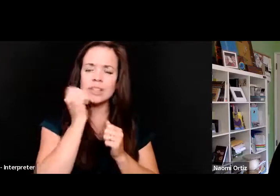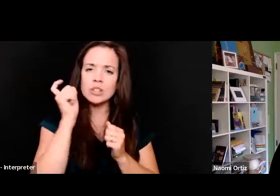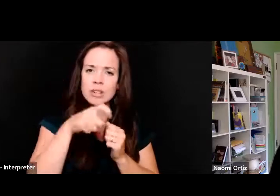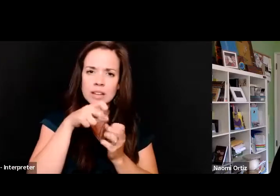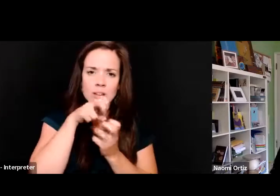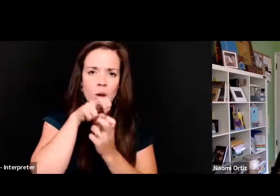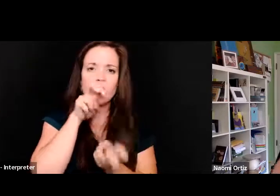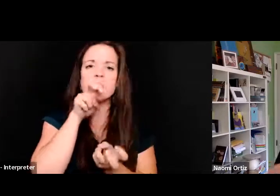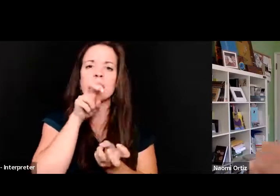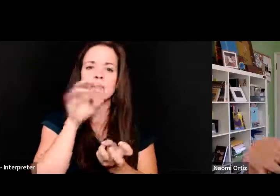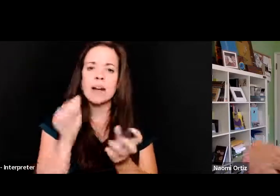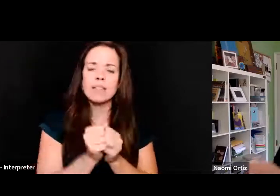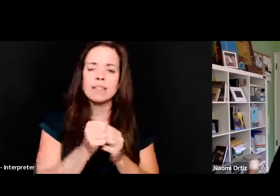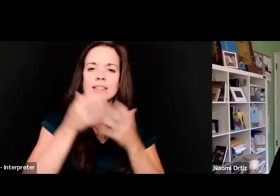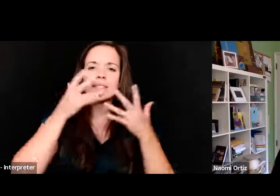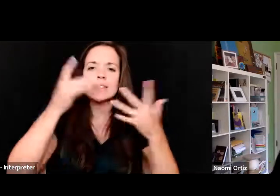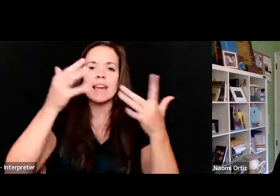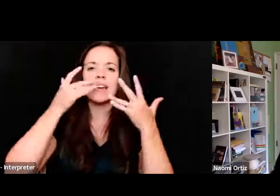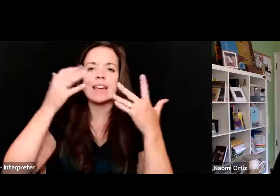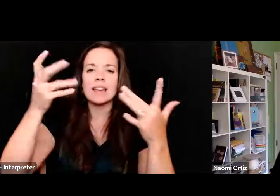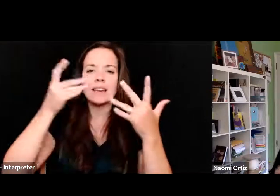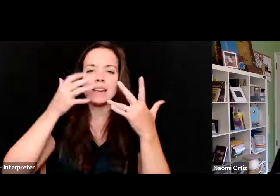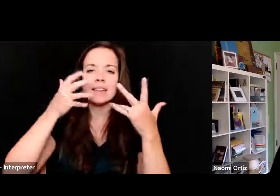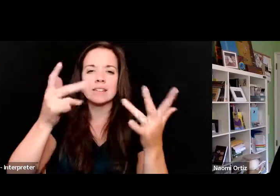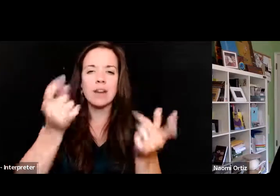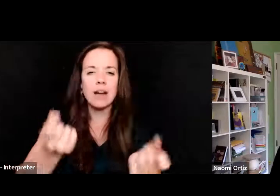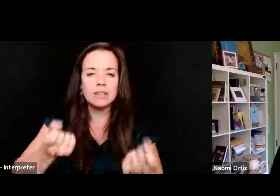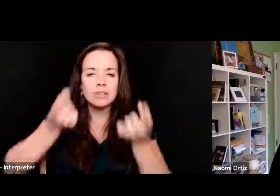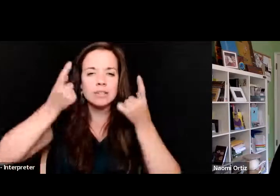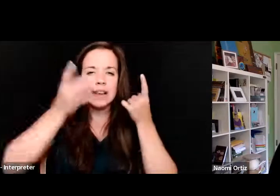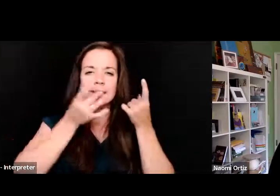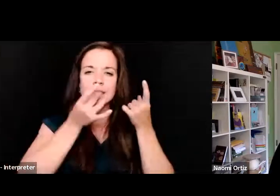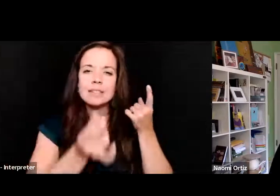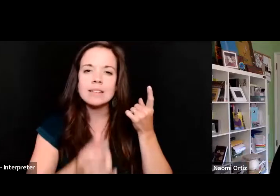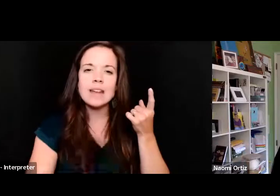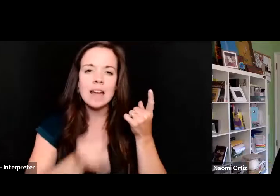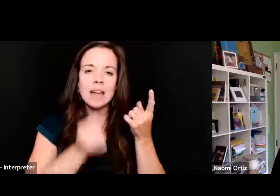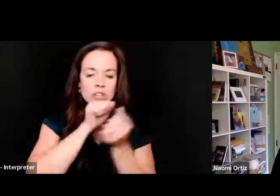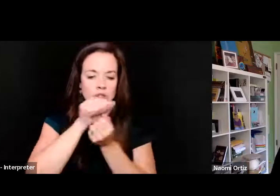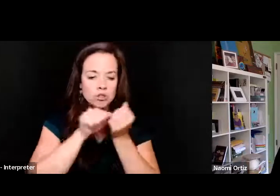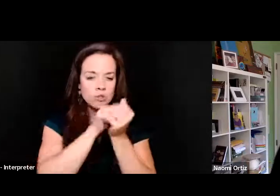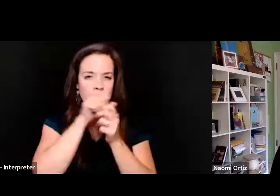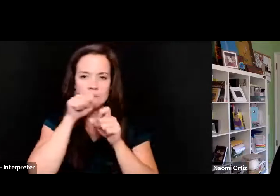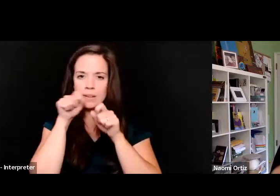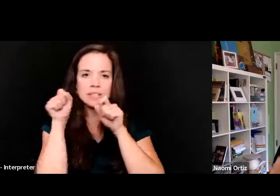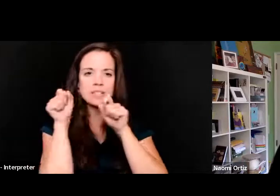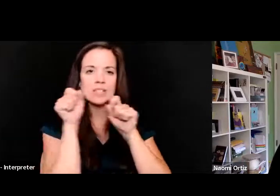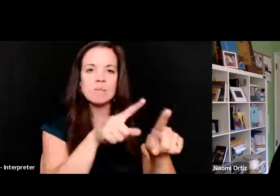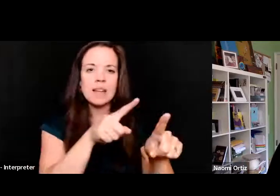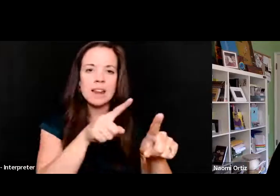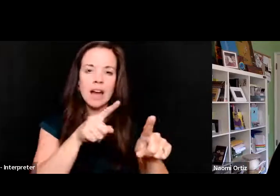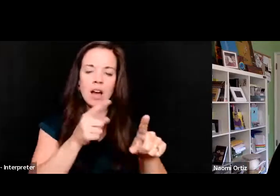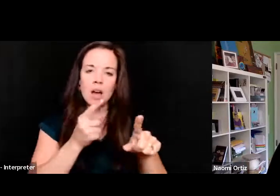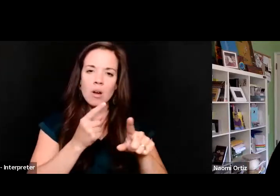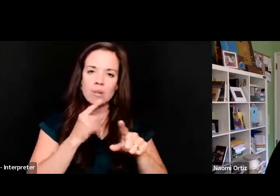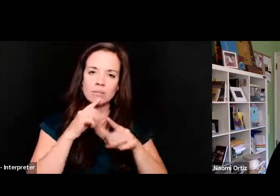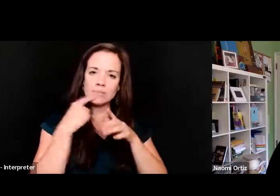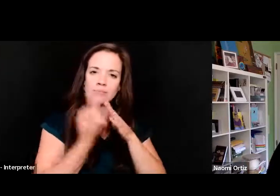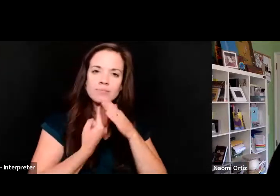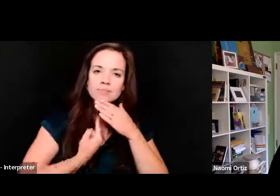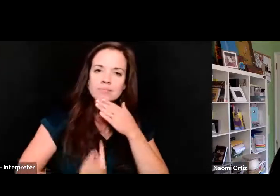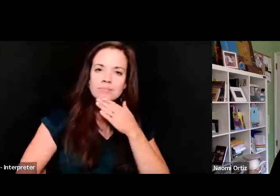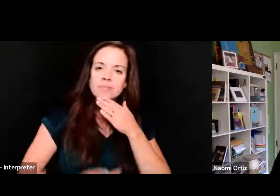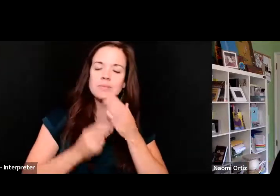to sing. To determine the taste. To chew up and spit out. Digest truth through